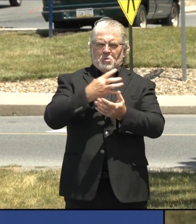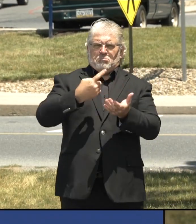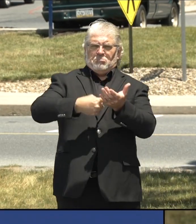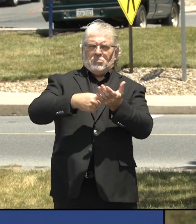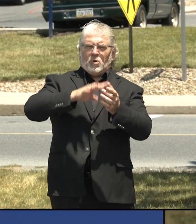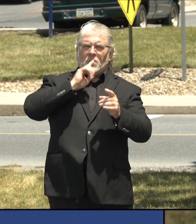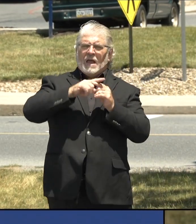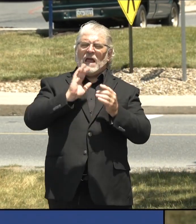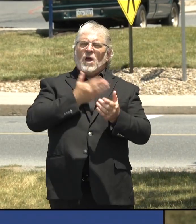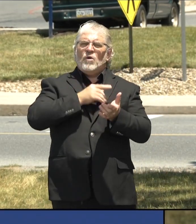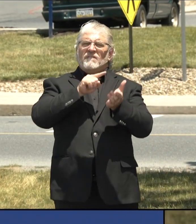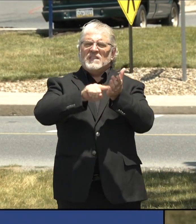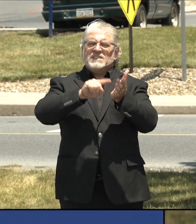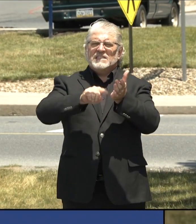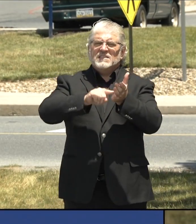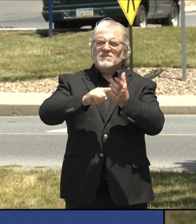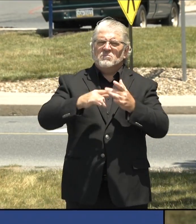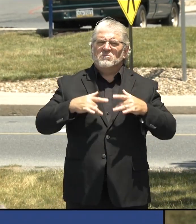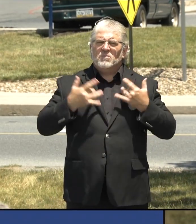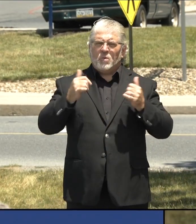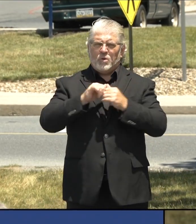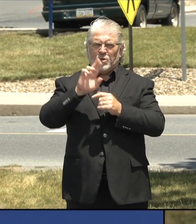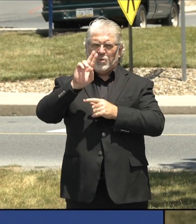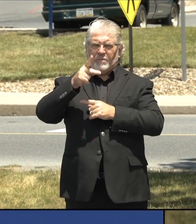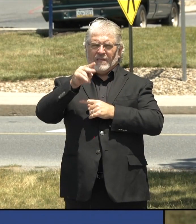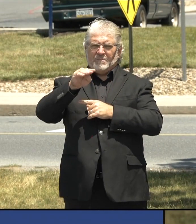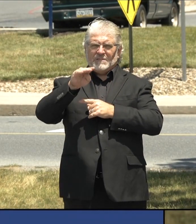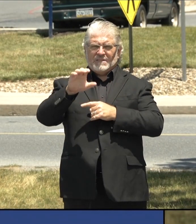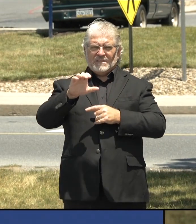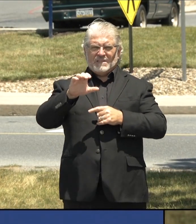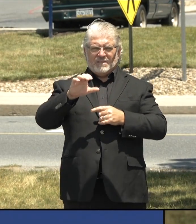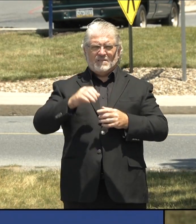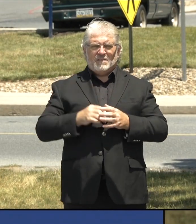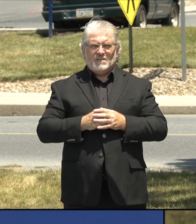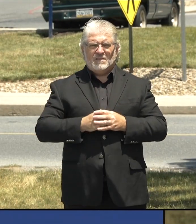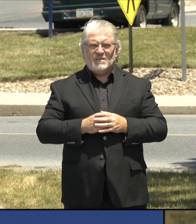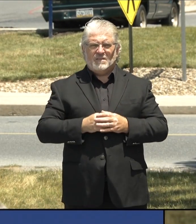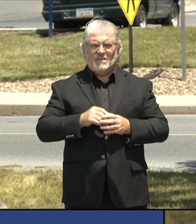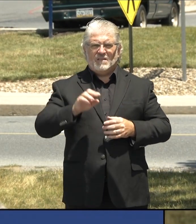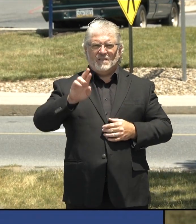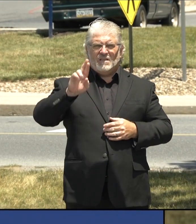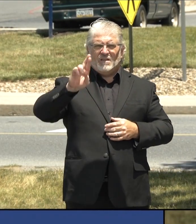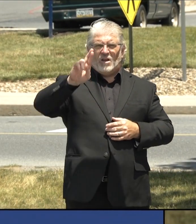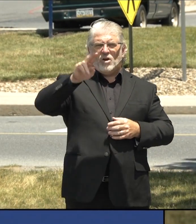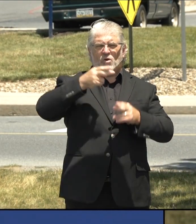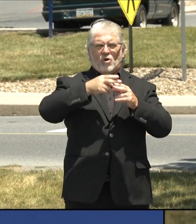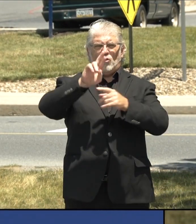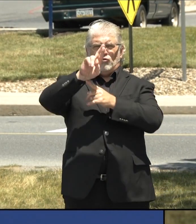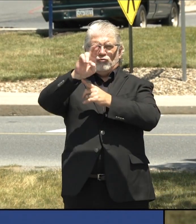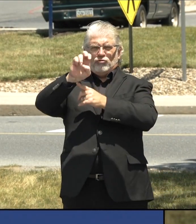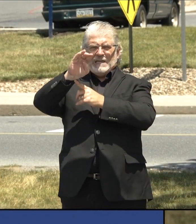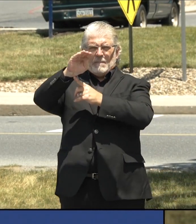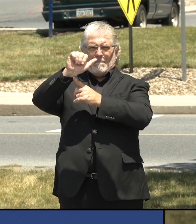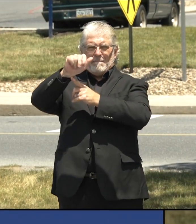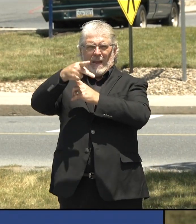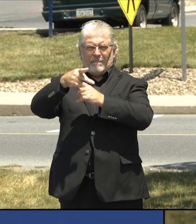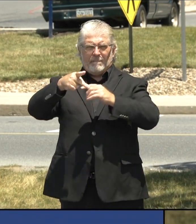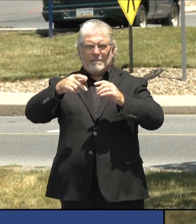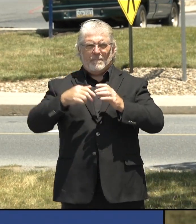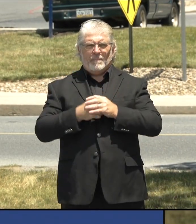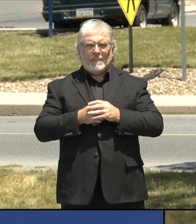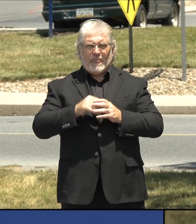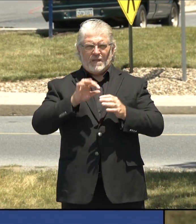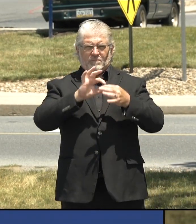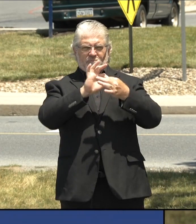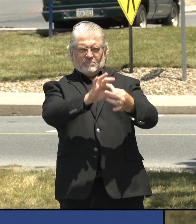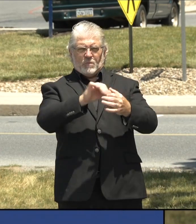including the remap COVID-19 clinical trial and the trials around covalescent plasma. I also want to share what we've